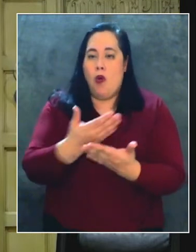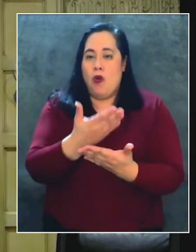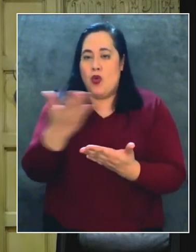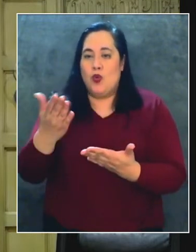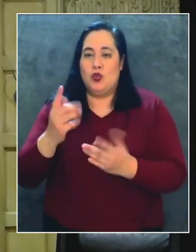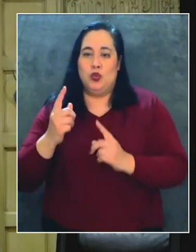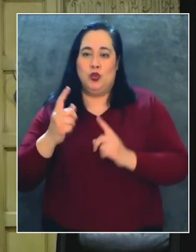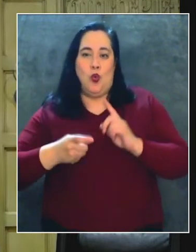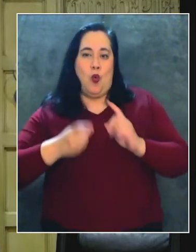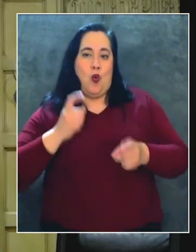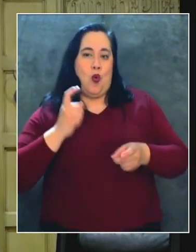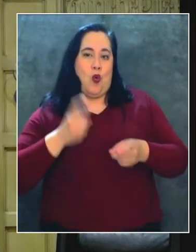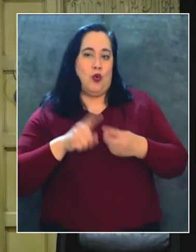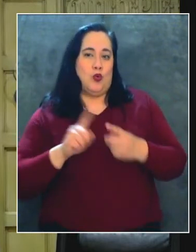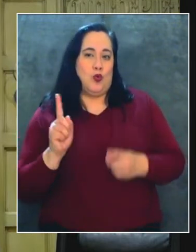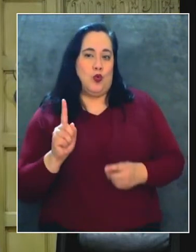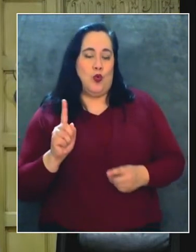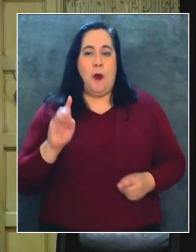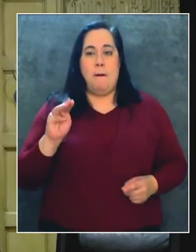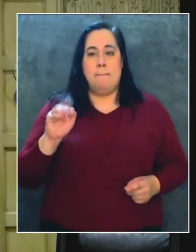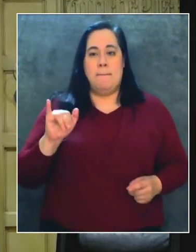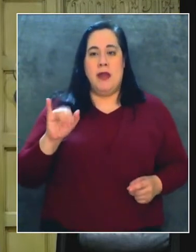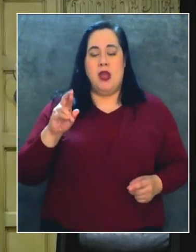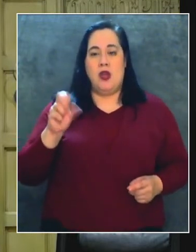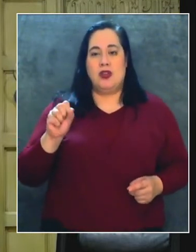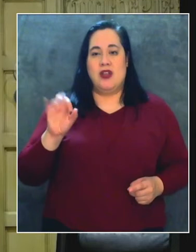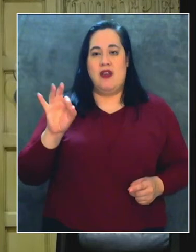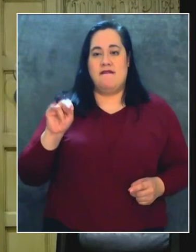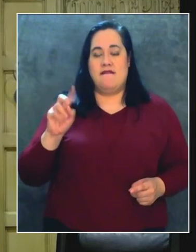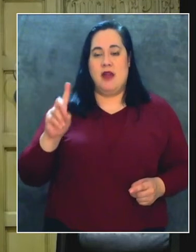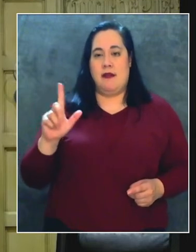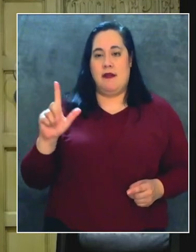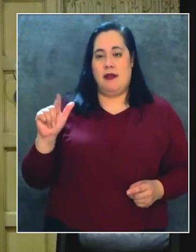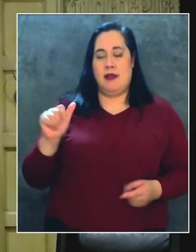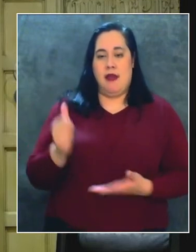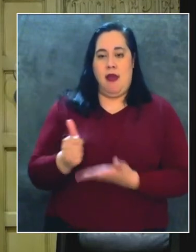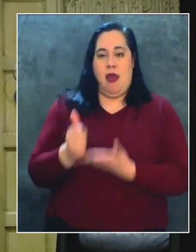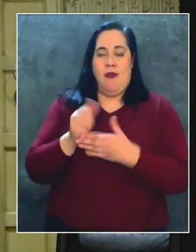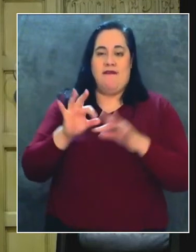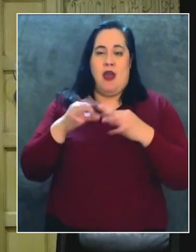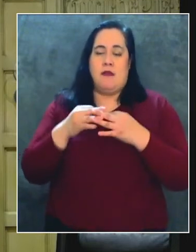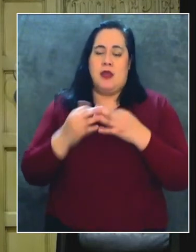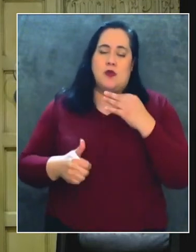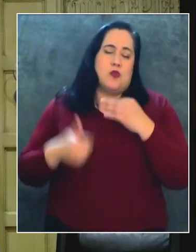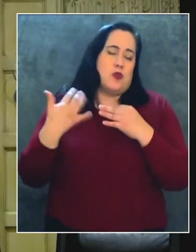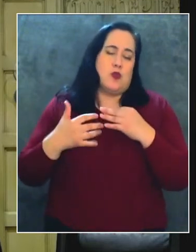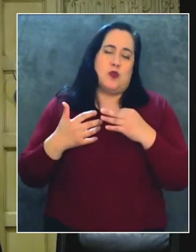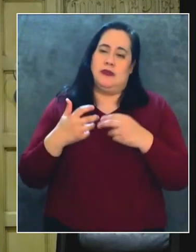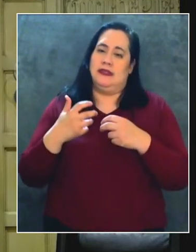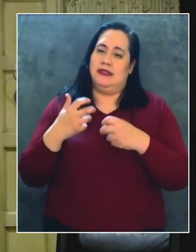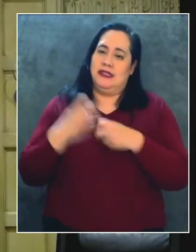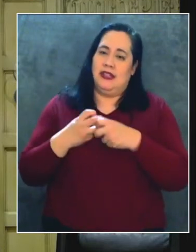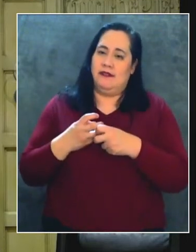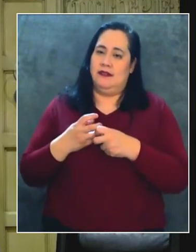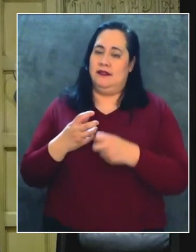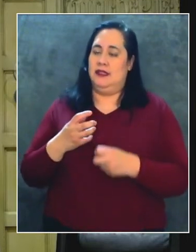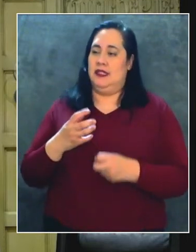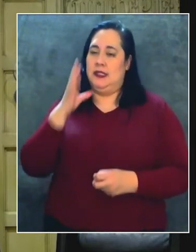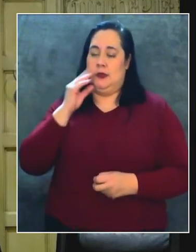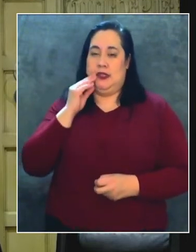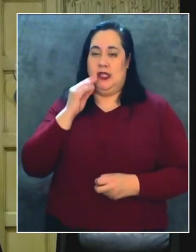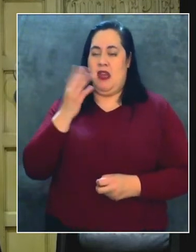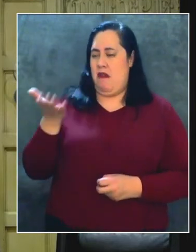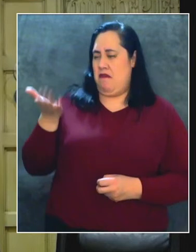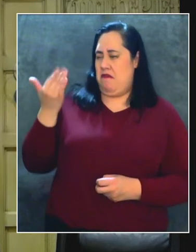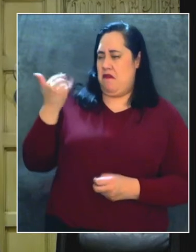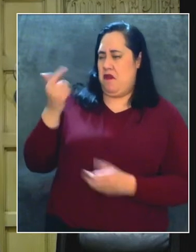donado al Mayor's Fund de Los Angeles para ayudar a nuestras familias más afectadas. Hace unas semanas